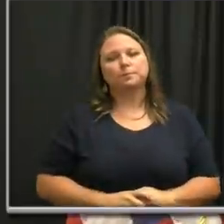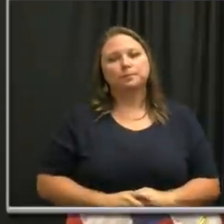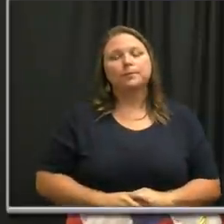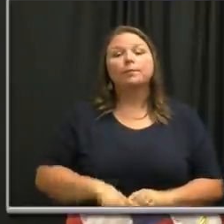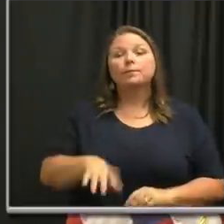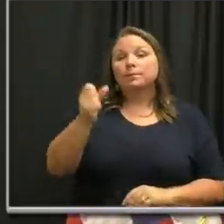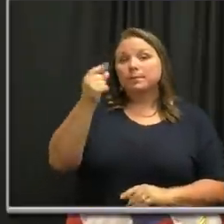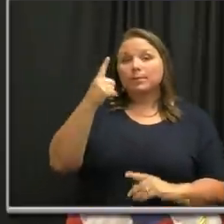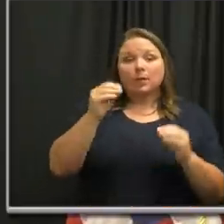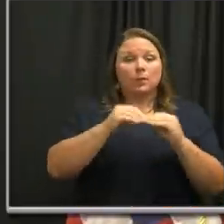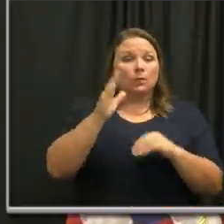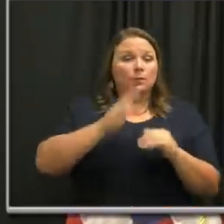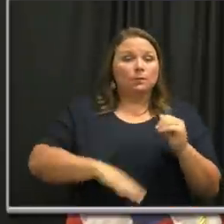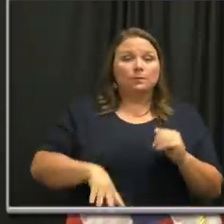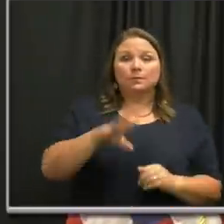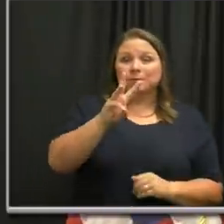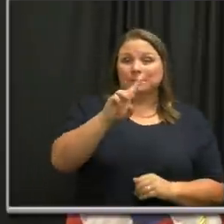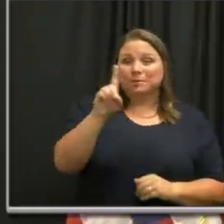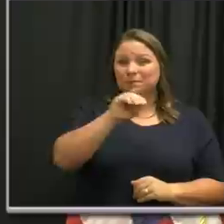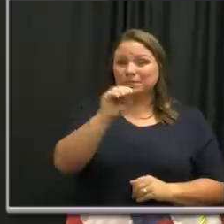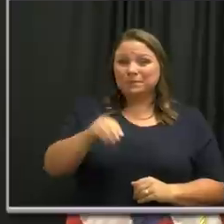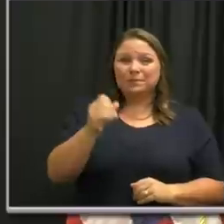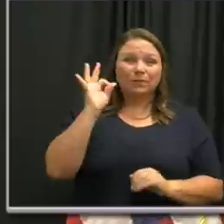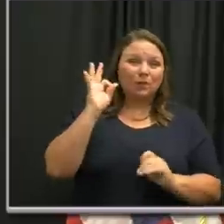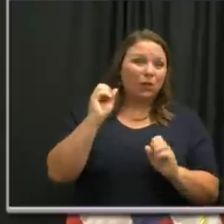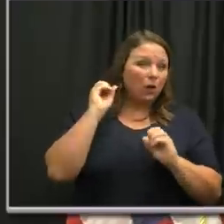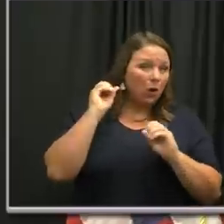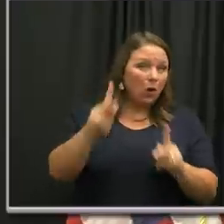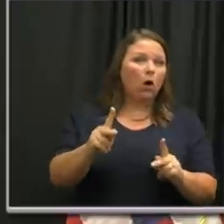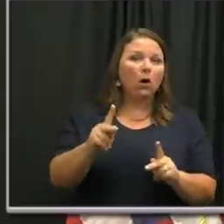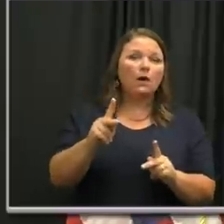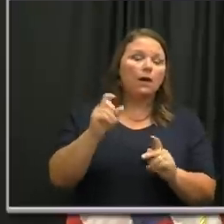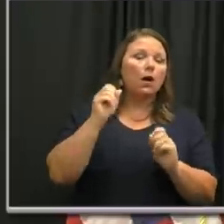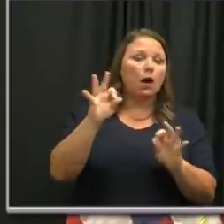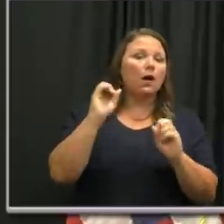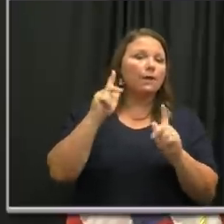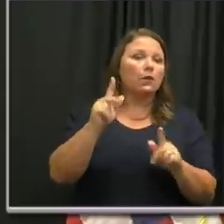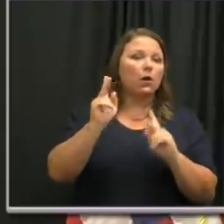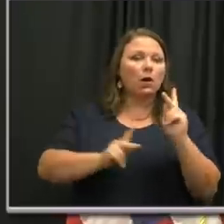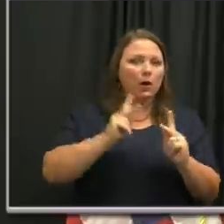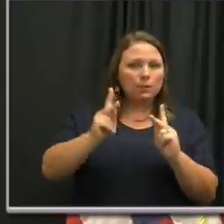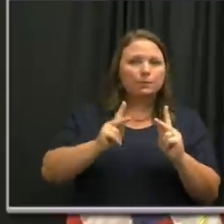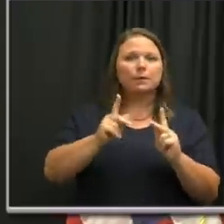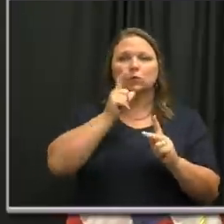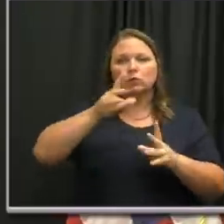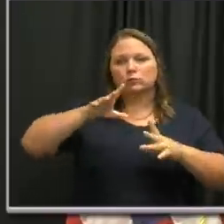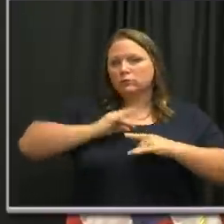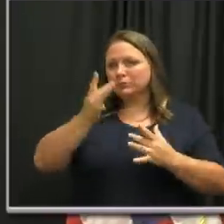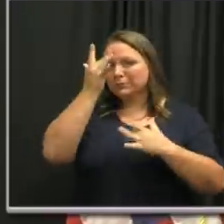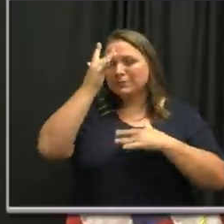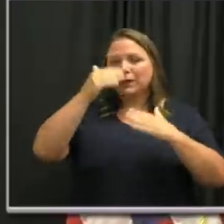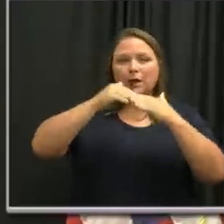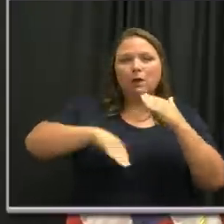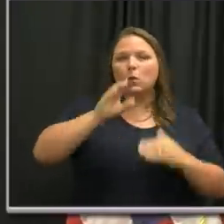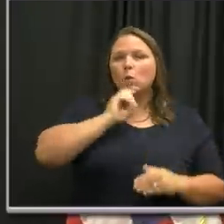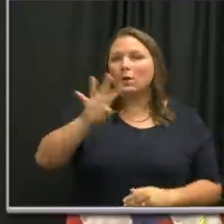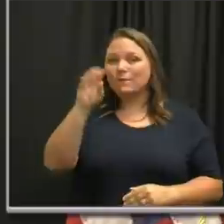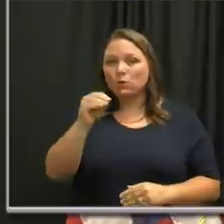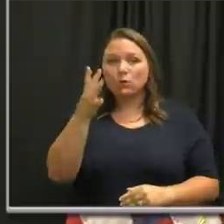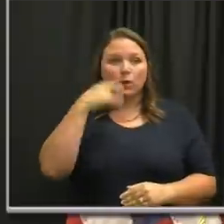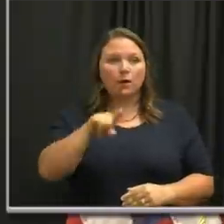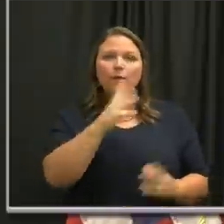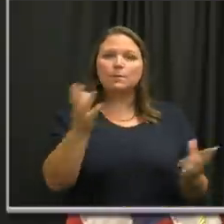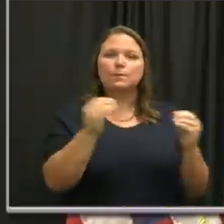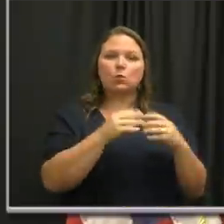Now, more than 61% of all of our confirmed cases are from Nashvilleians under the age of 40. This group tends to be healthier.